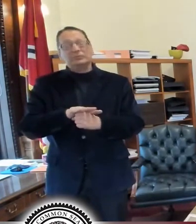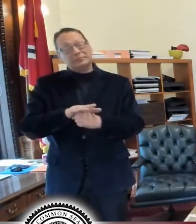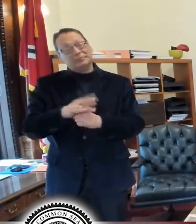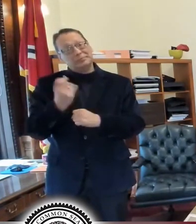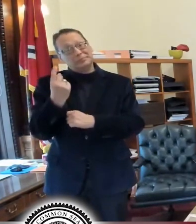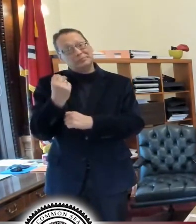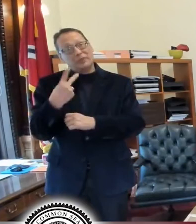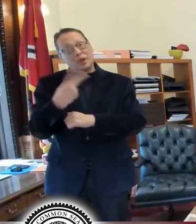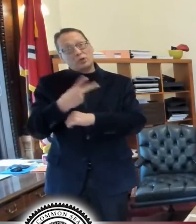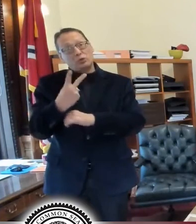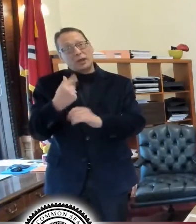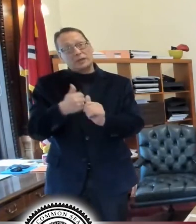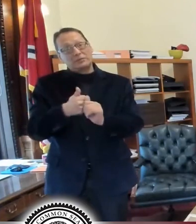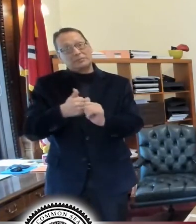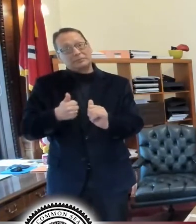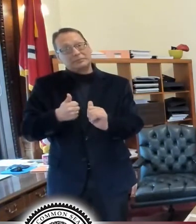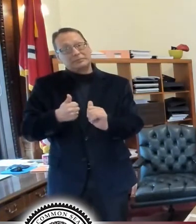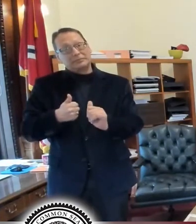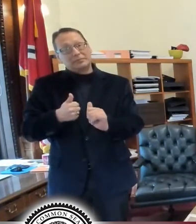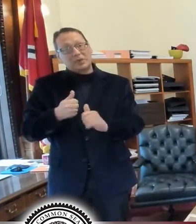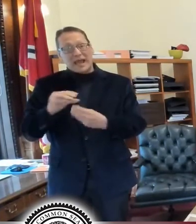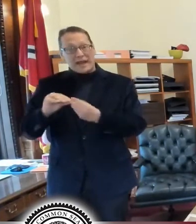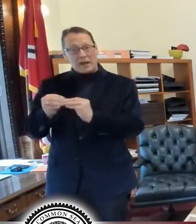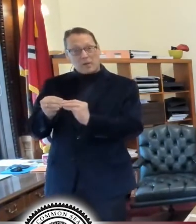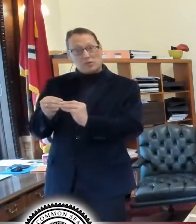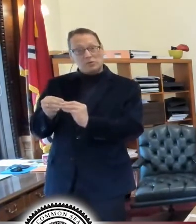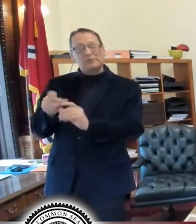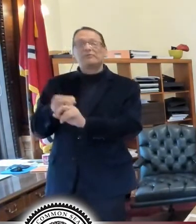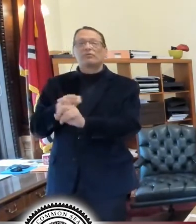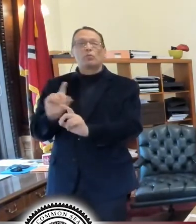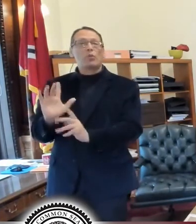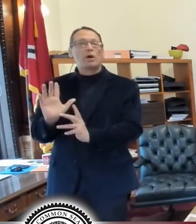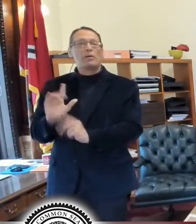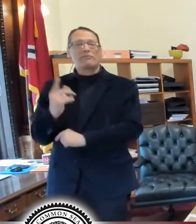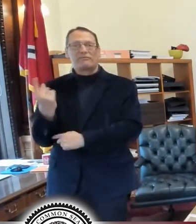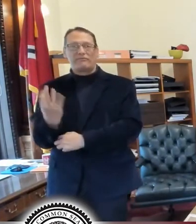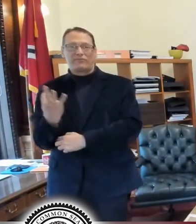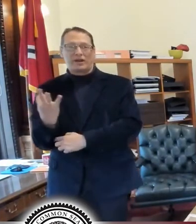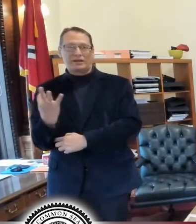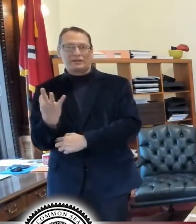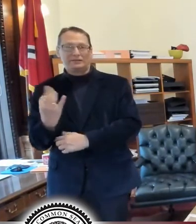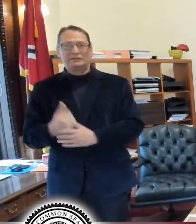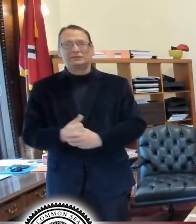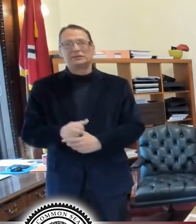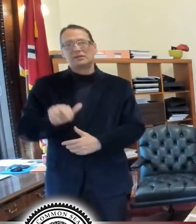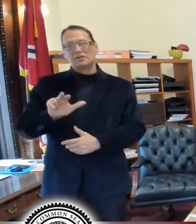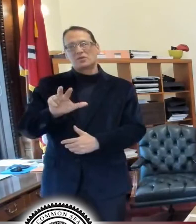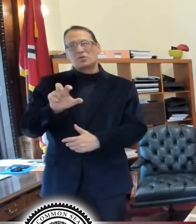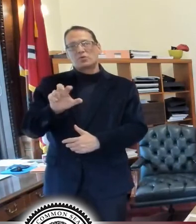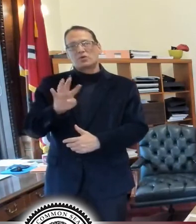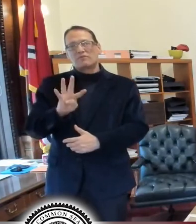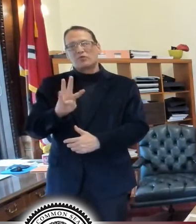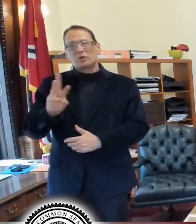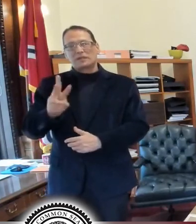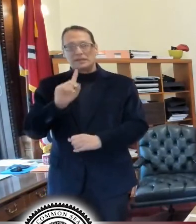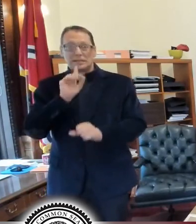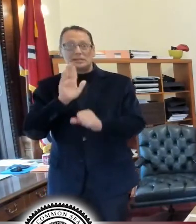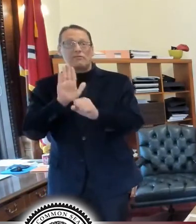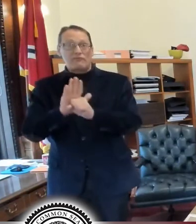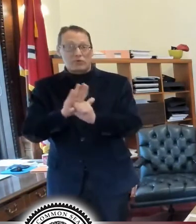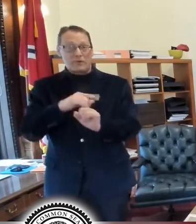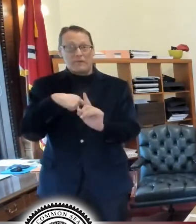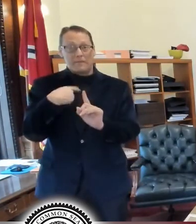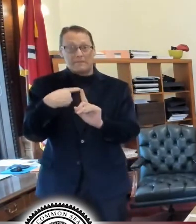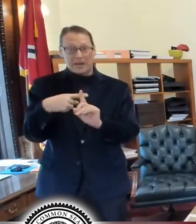So numbers we're getting today are numbers really from Friday. There were 346 confirmed positive